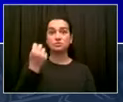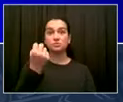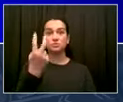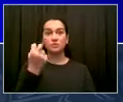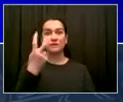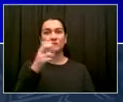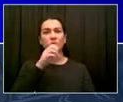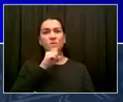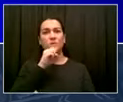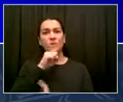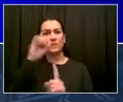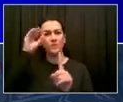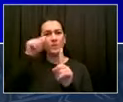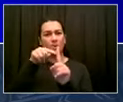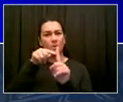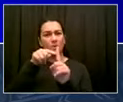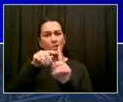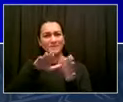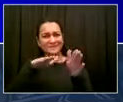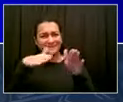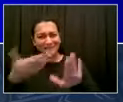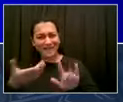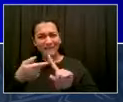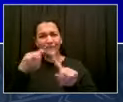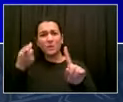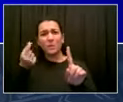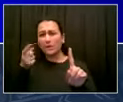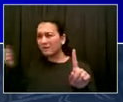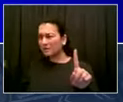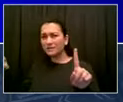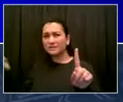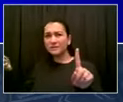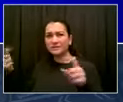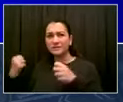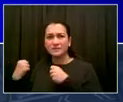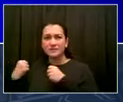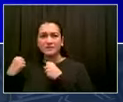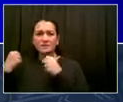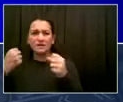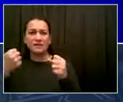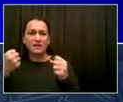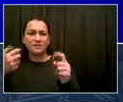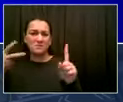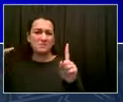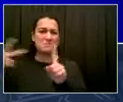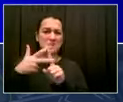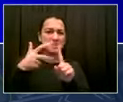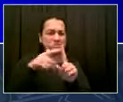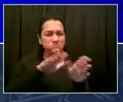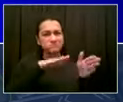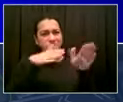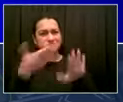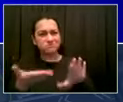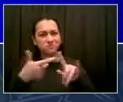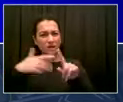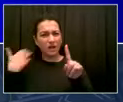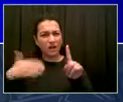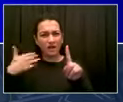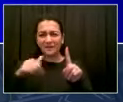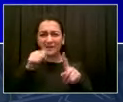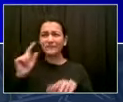0.05. Every step to tighten up the law helps us to stop dangerous driving, driving while intoxicated.